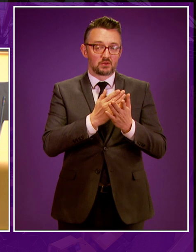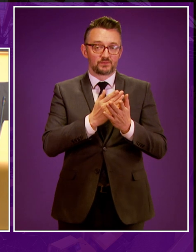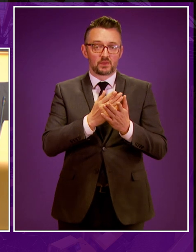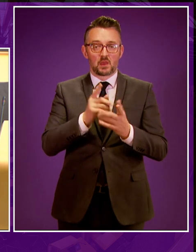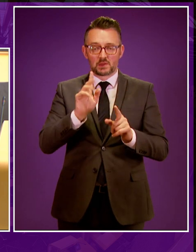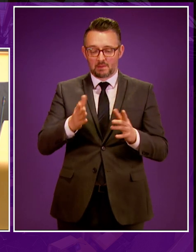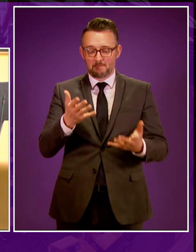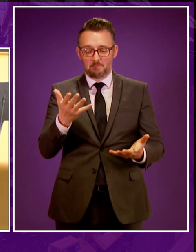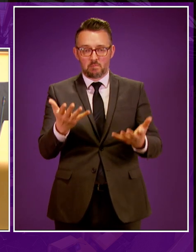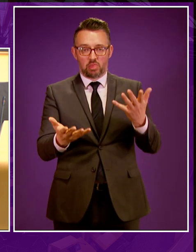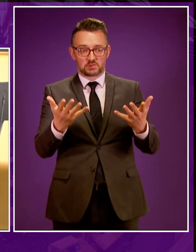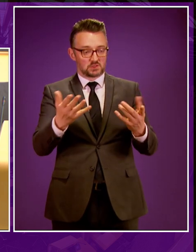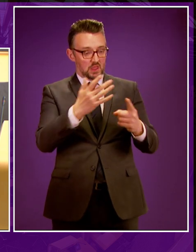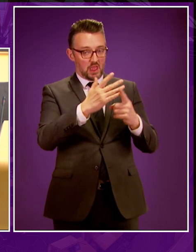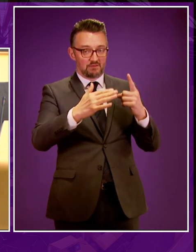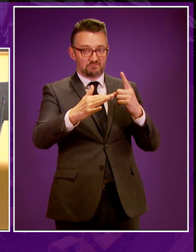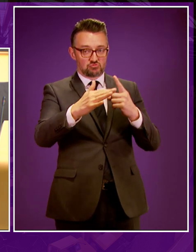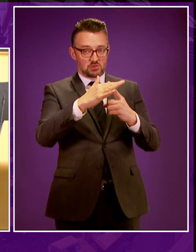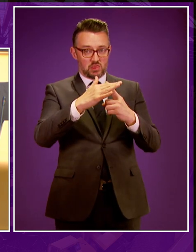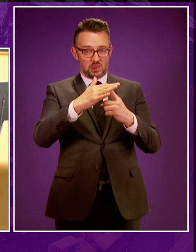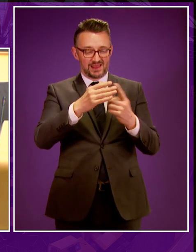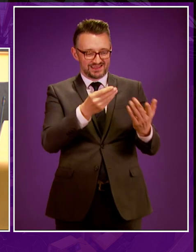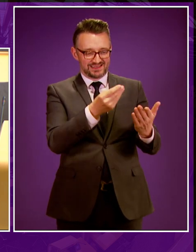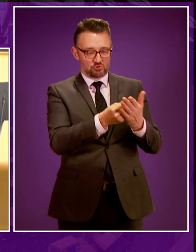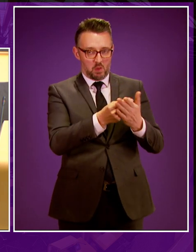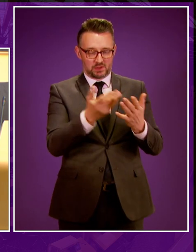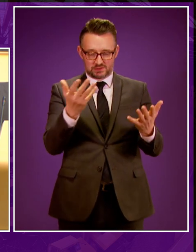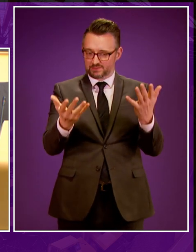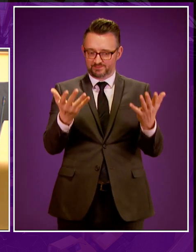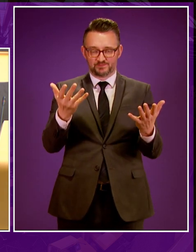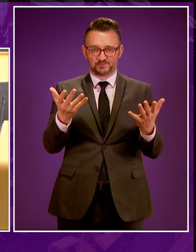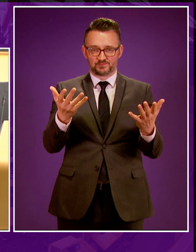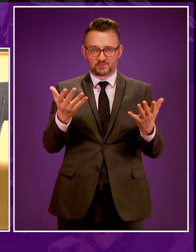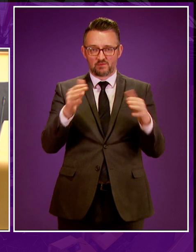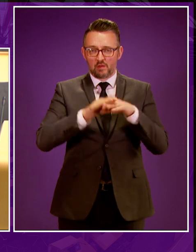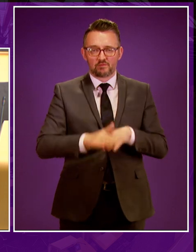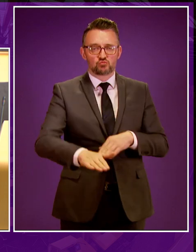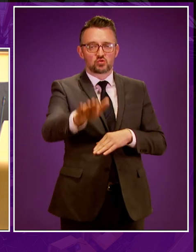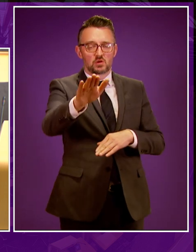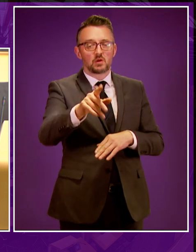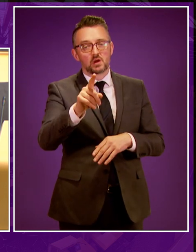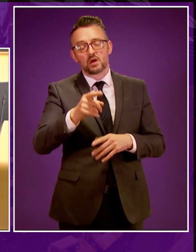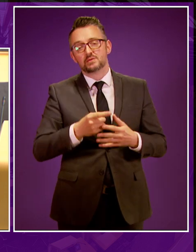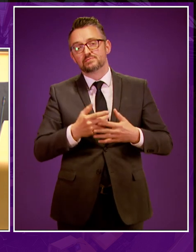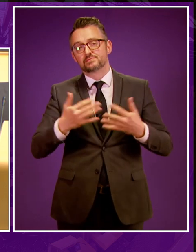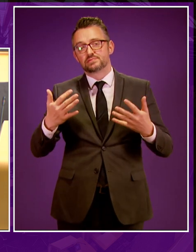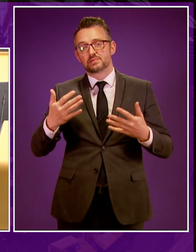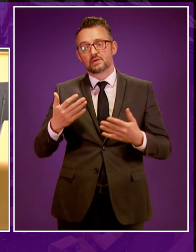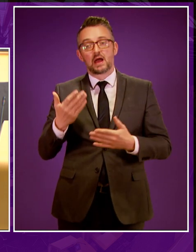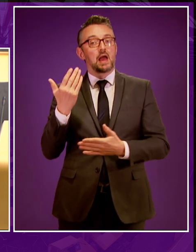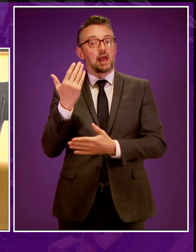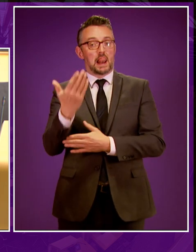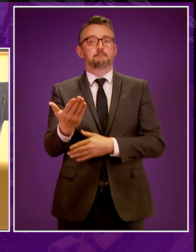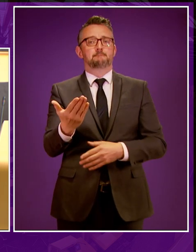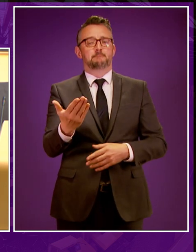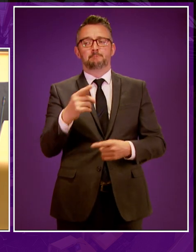striking a balance between environmental and economic interests in the long term. Now there were many claims, many of them stellar